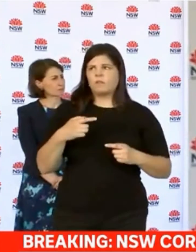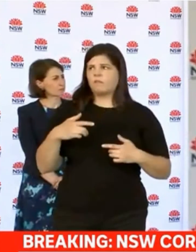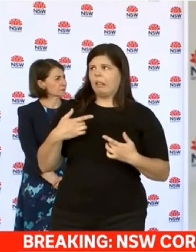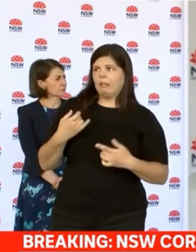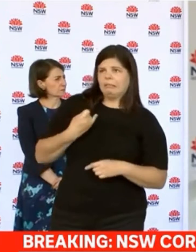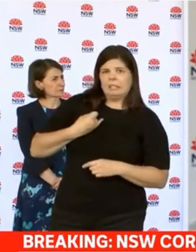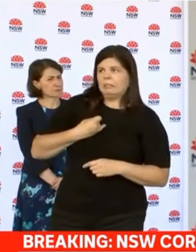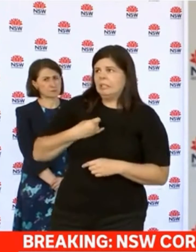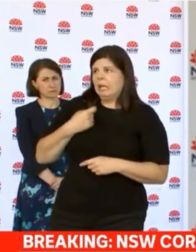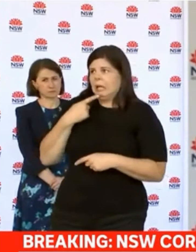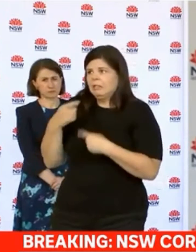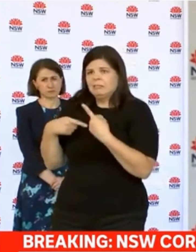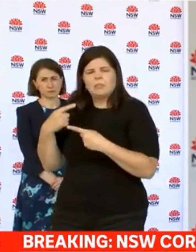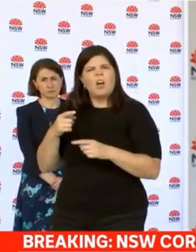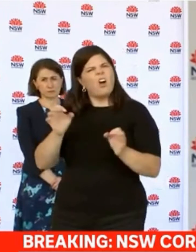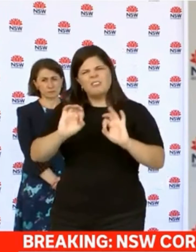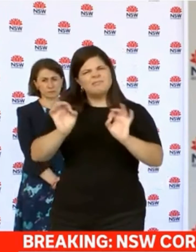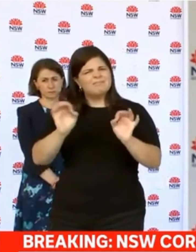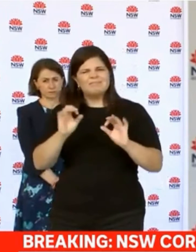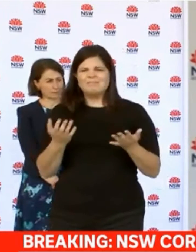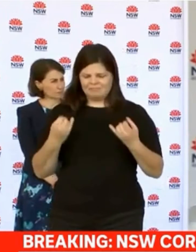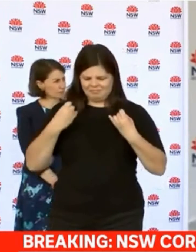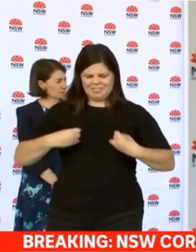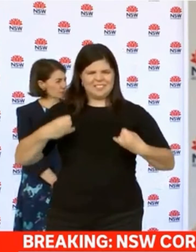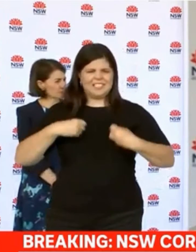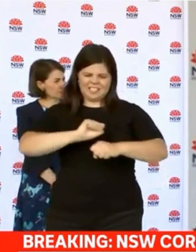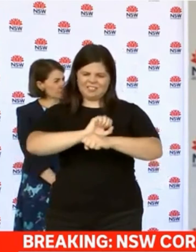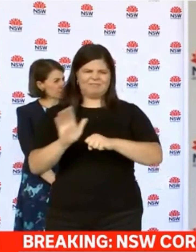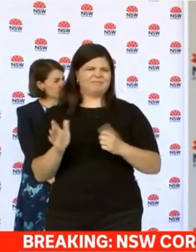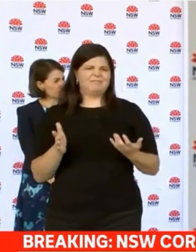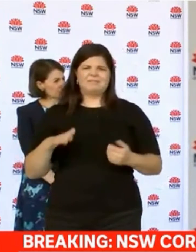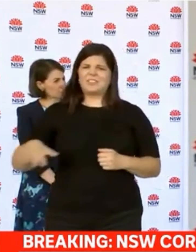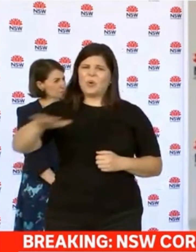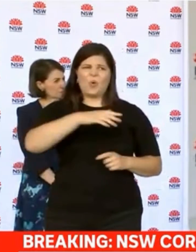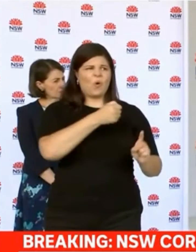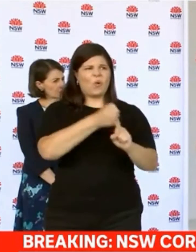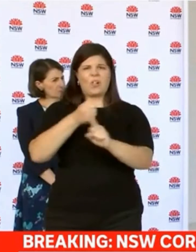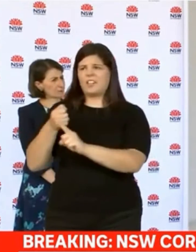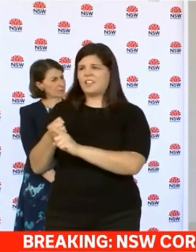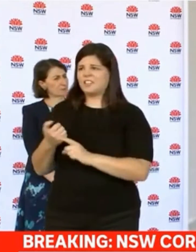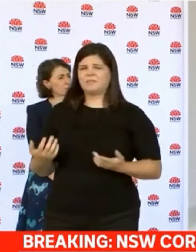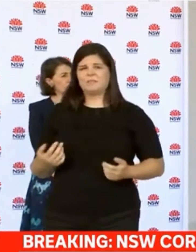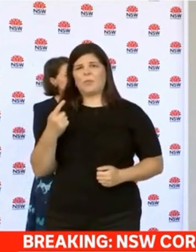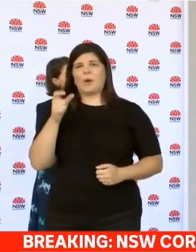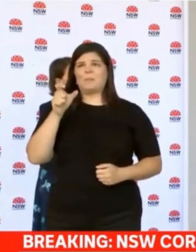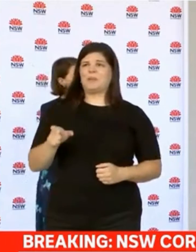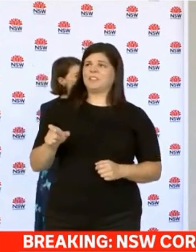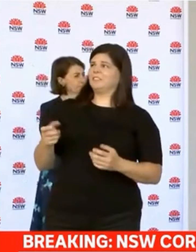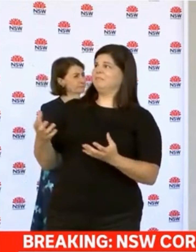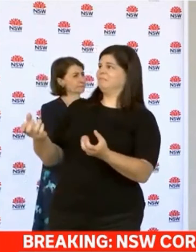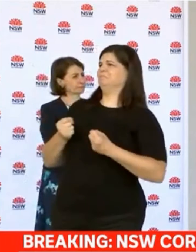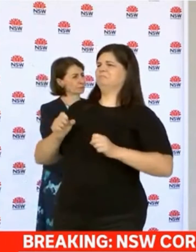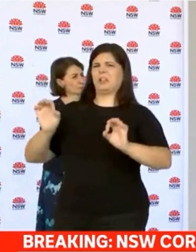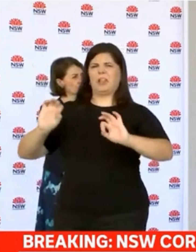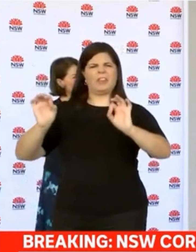here you know this is this is a disease that affects us all and so we need to work together to